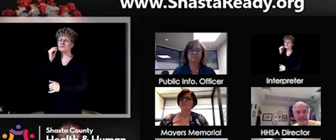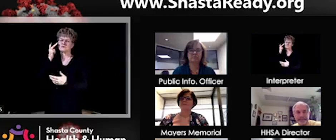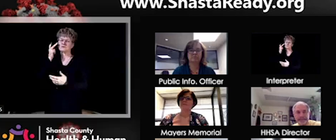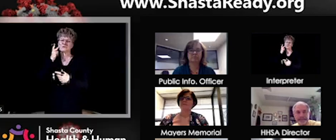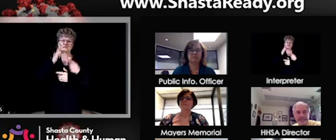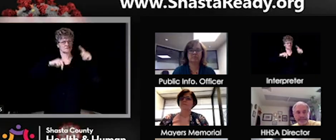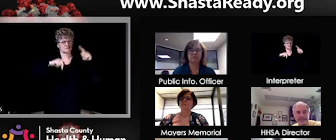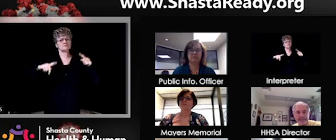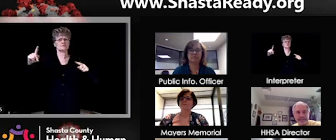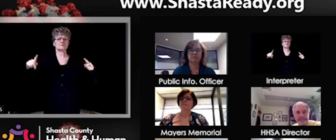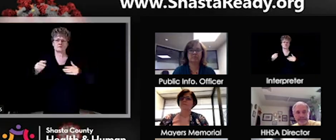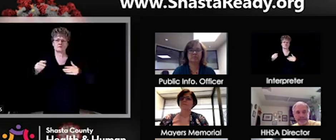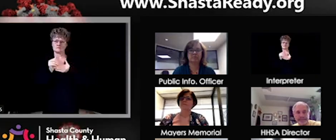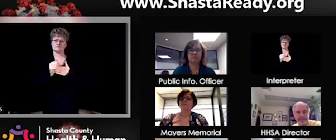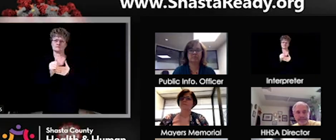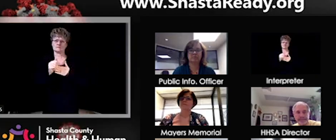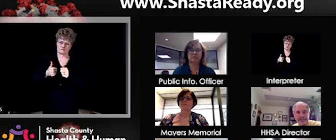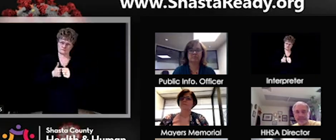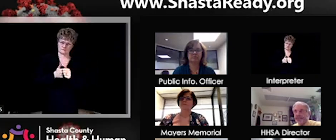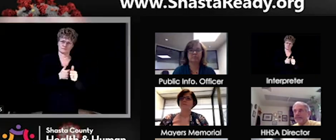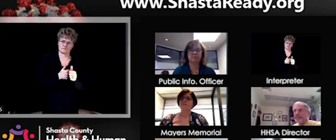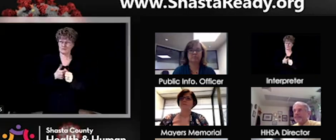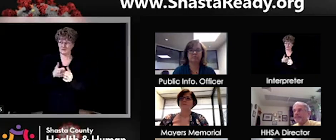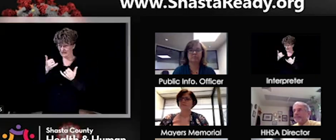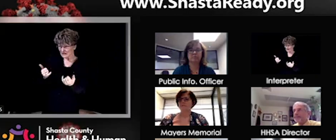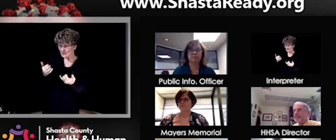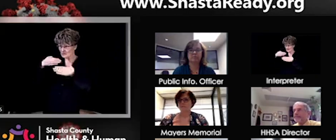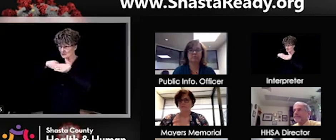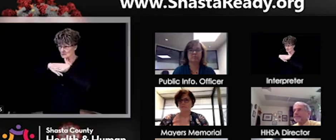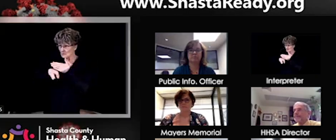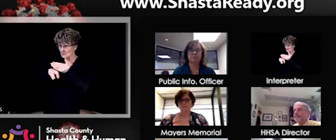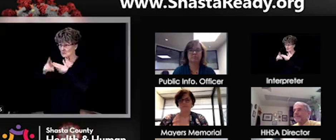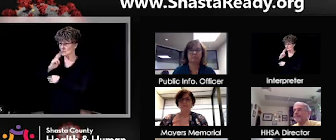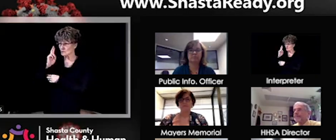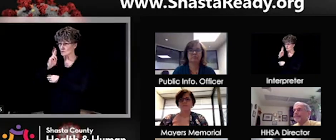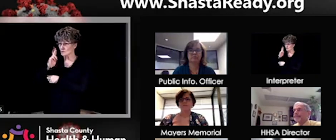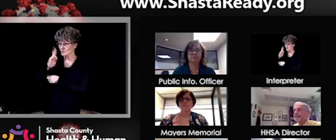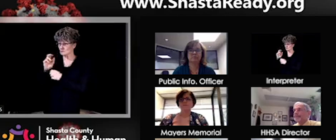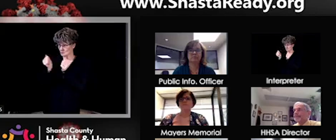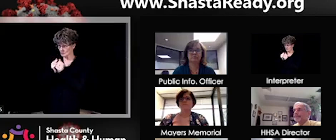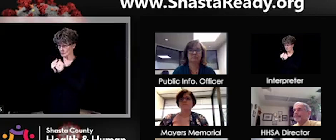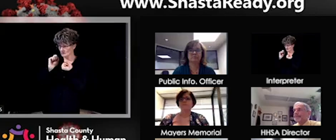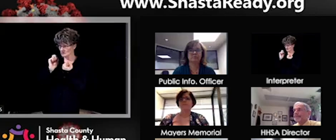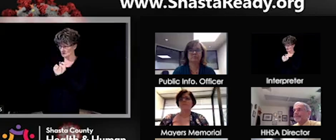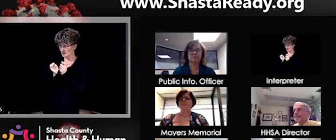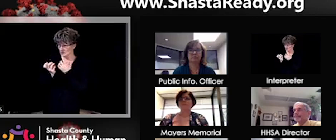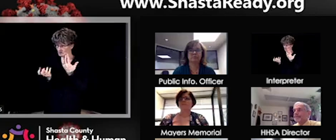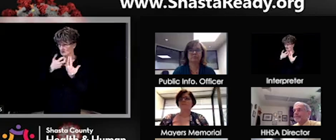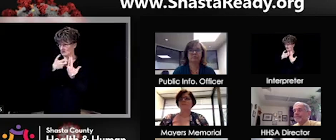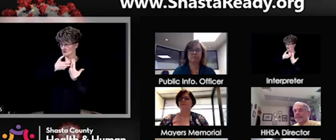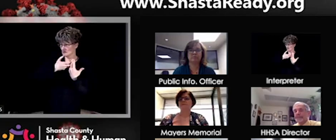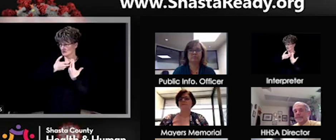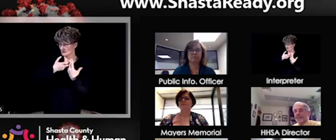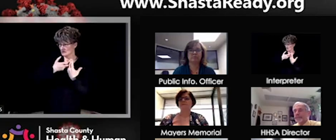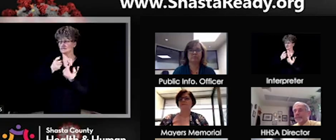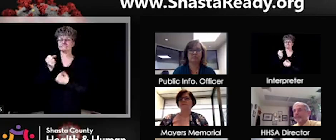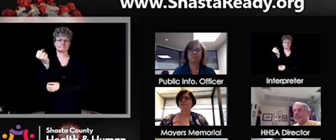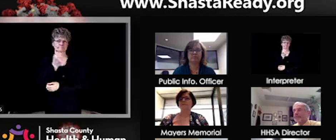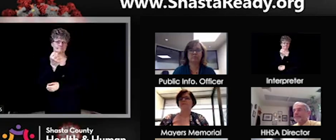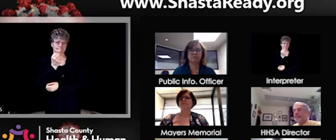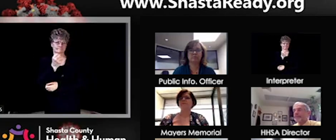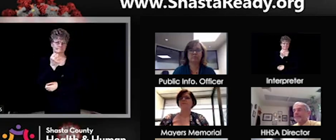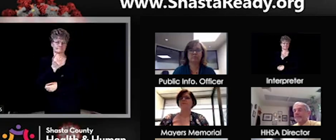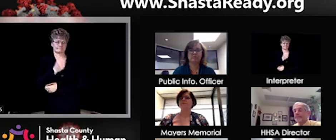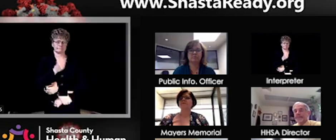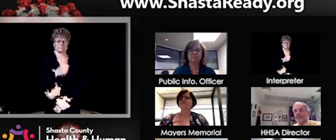And restaurants? We can get into restaurants now, again, with adaptations? With adaptations. With adaptations